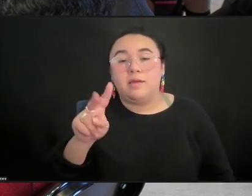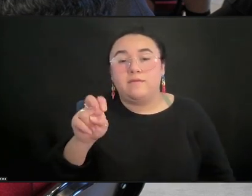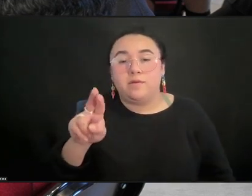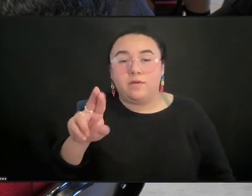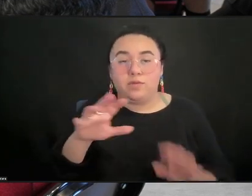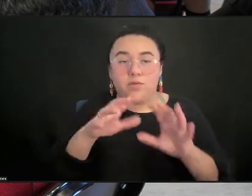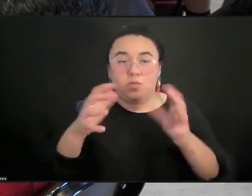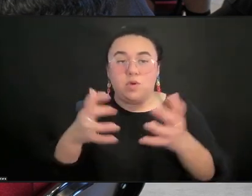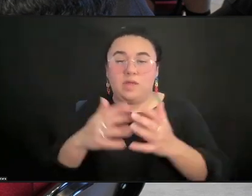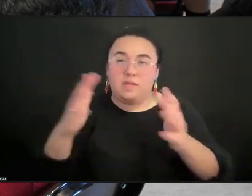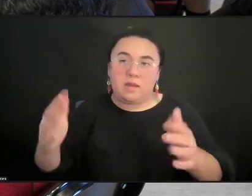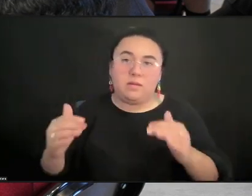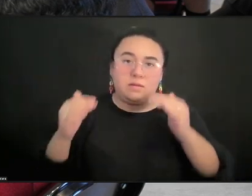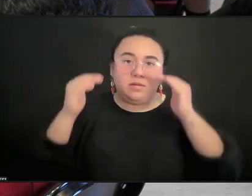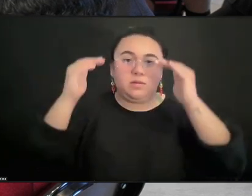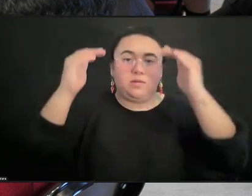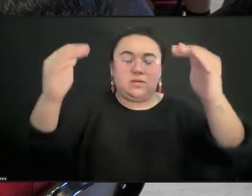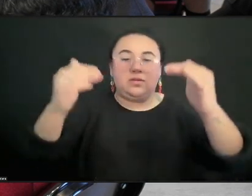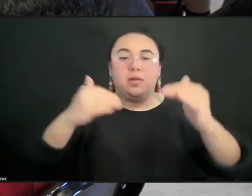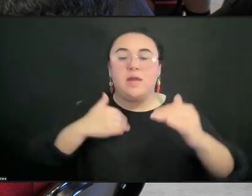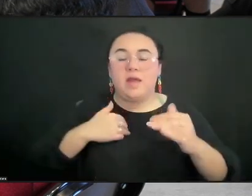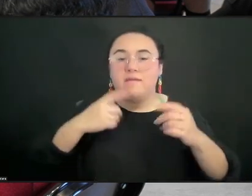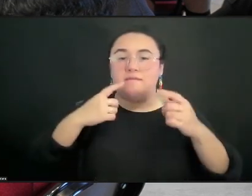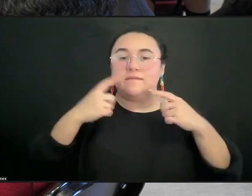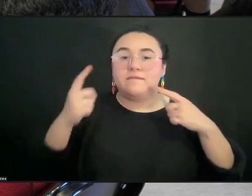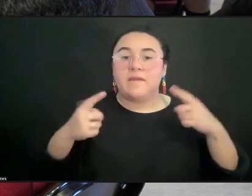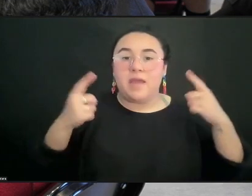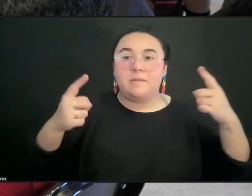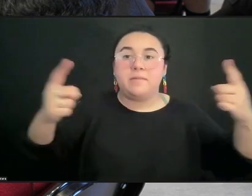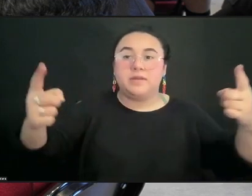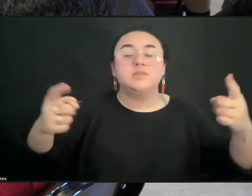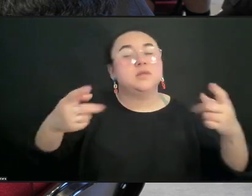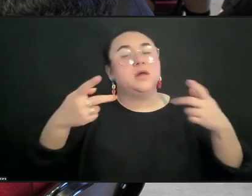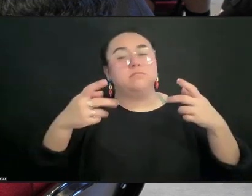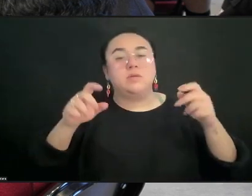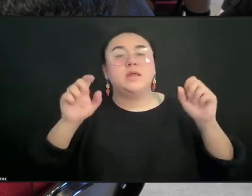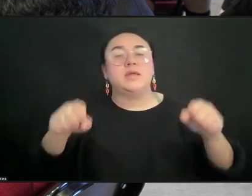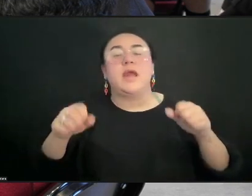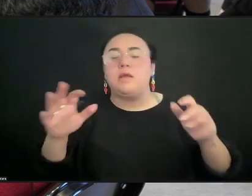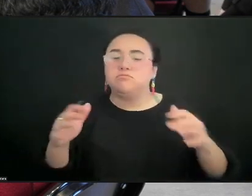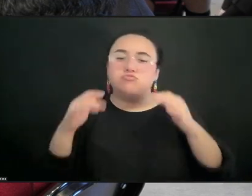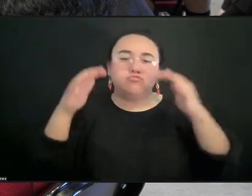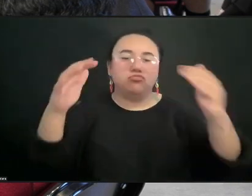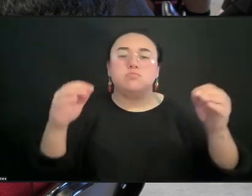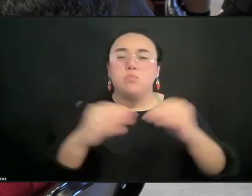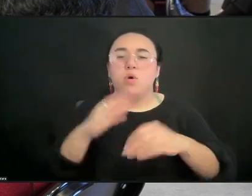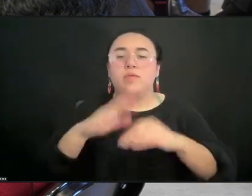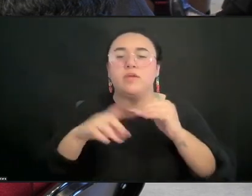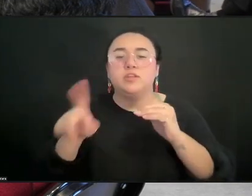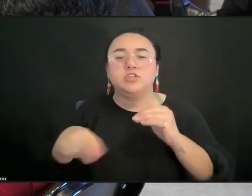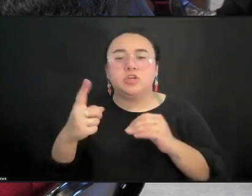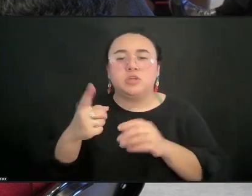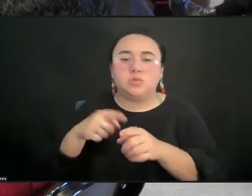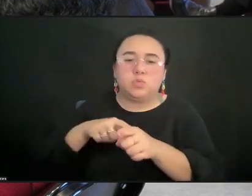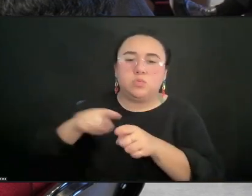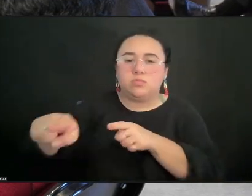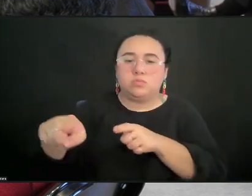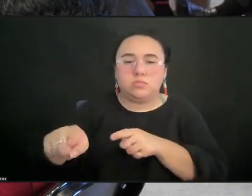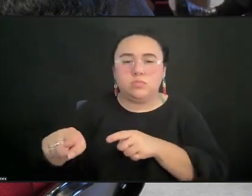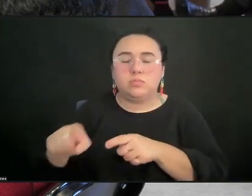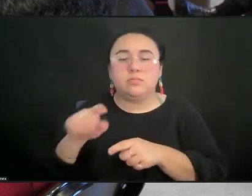this, you know, point of famousness to where they're able to transcend that. But I think when you're not that,